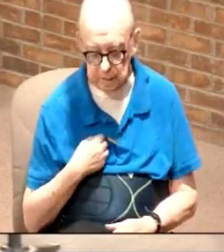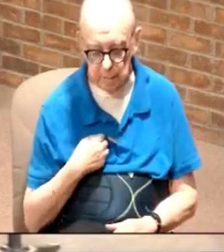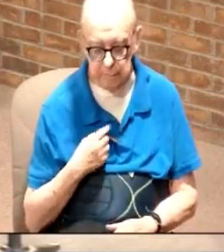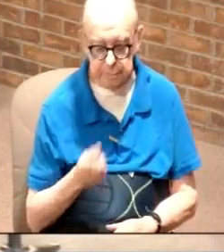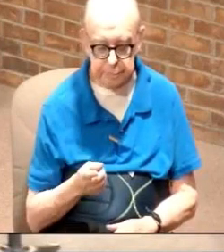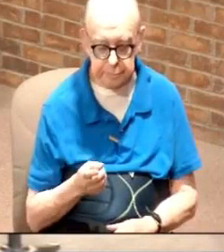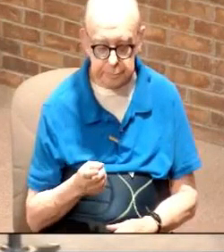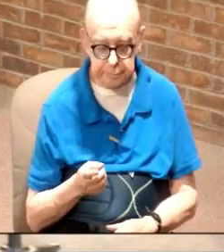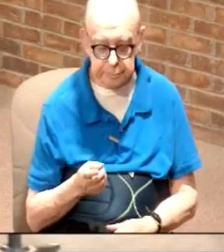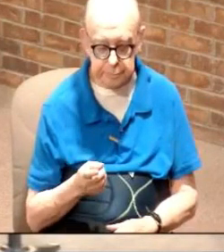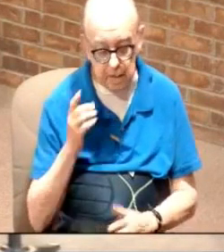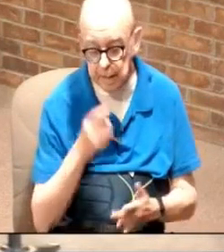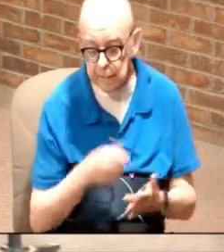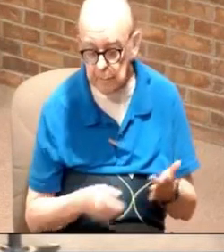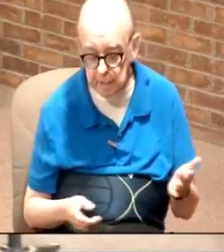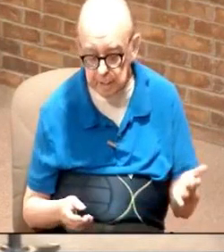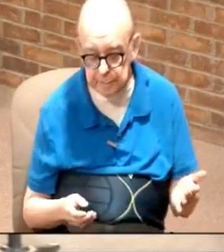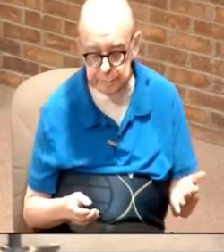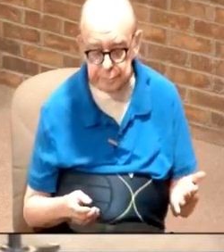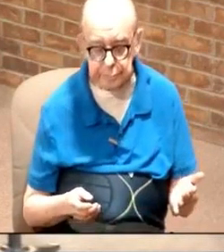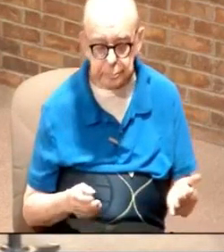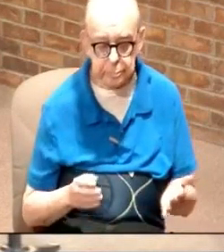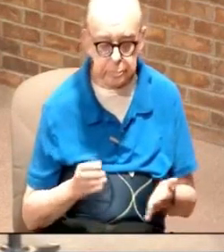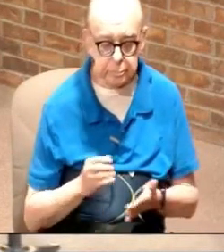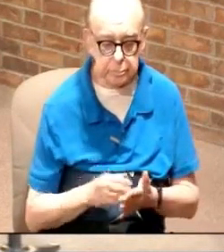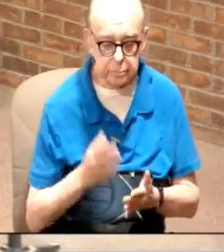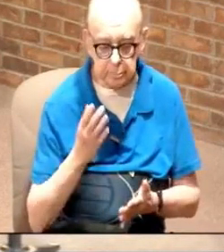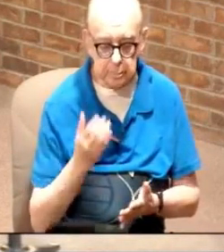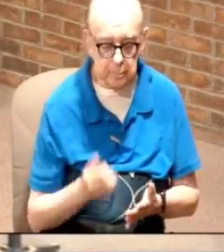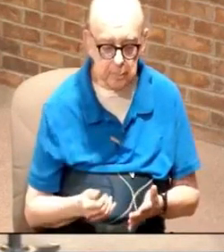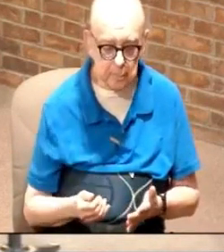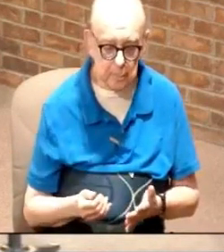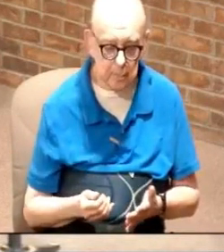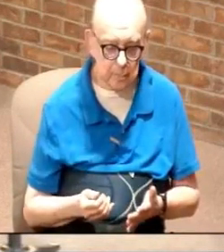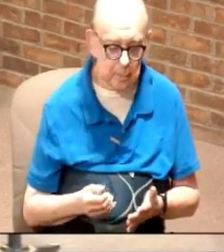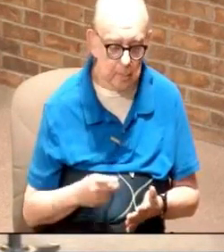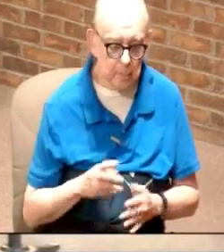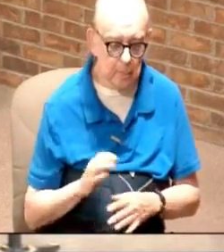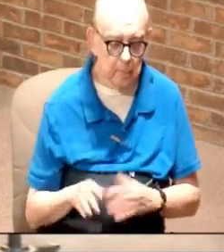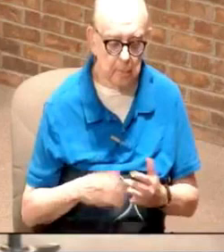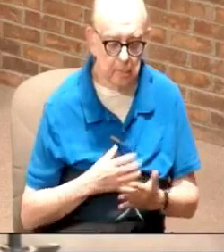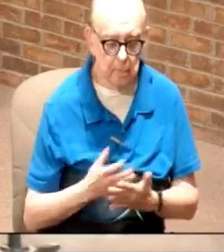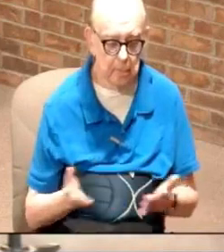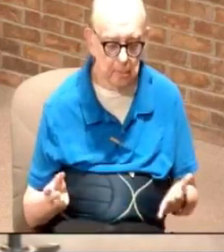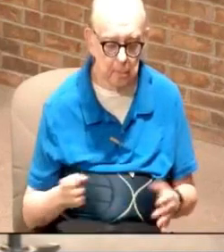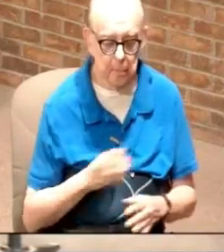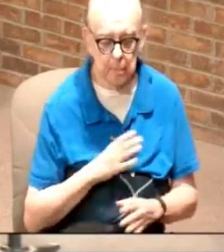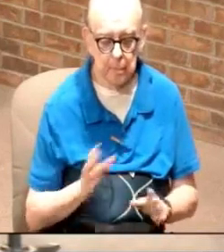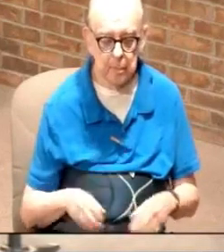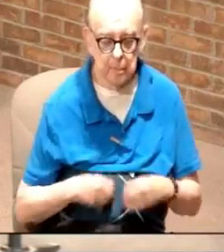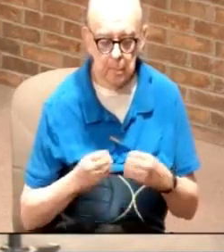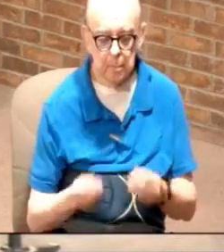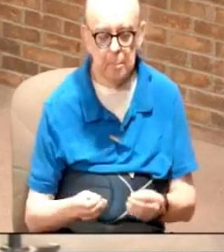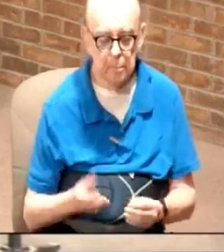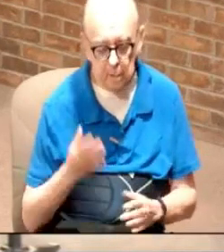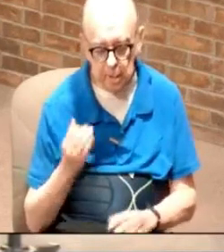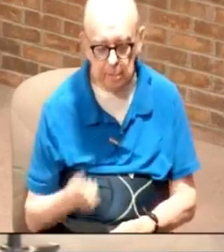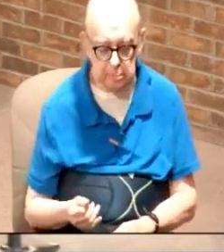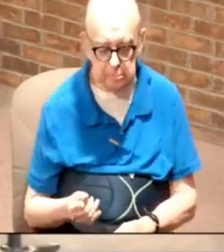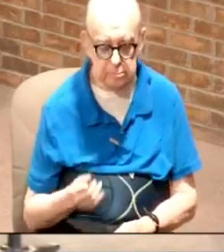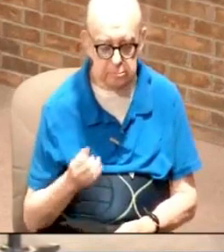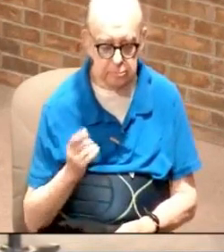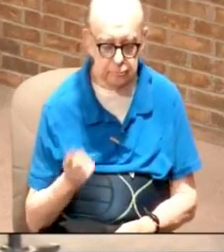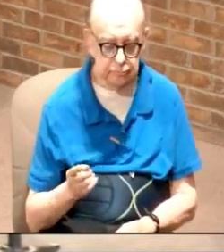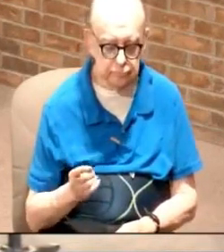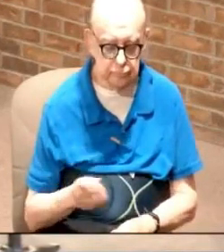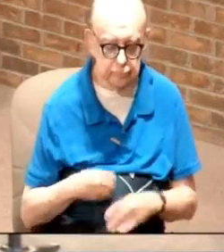inside of you then guess what that's why we do Philippians 4 13 I can do all things through Christ which gives me strength why because